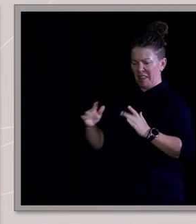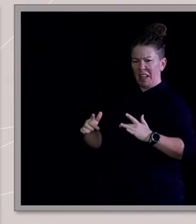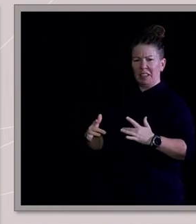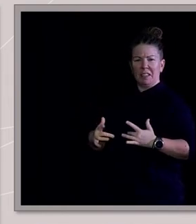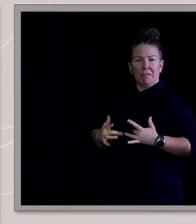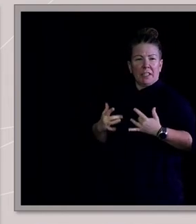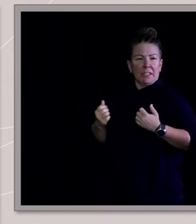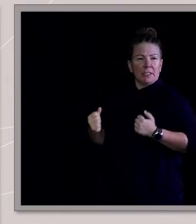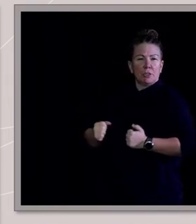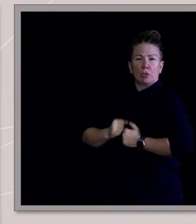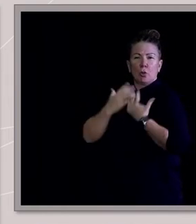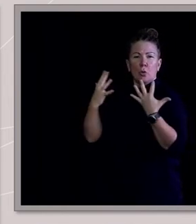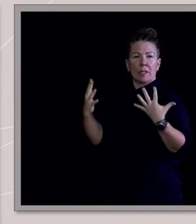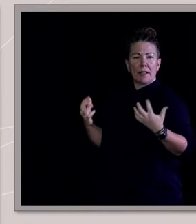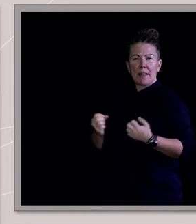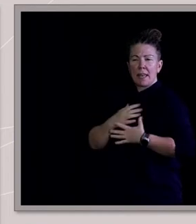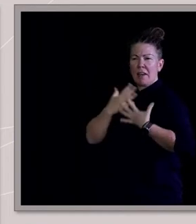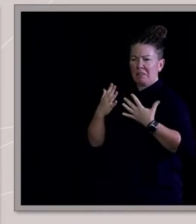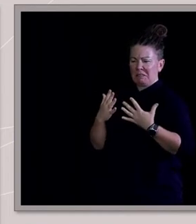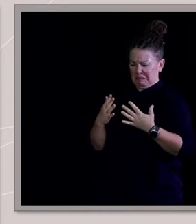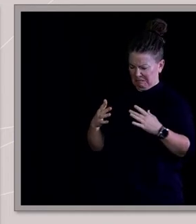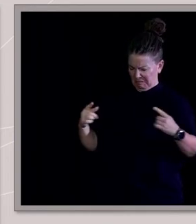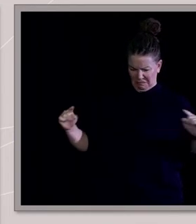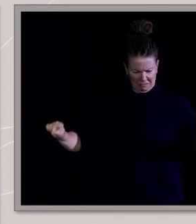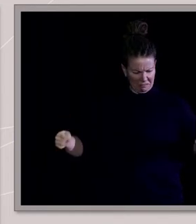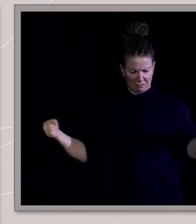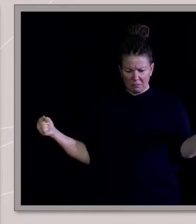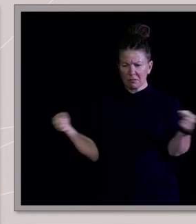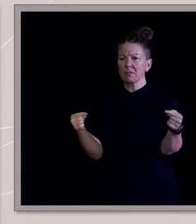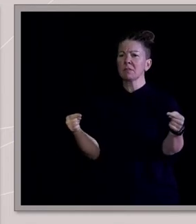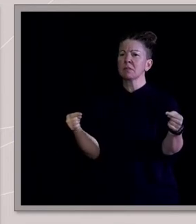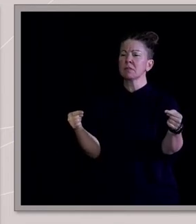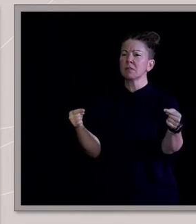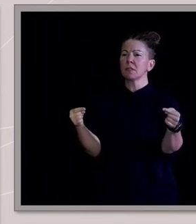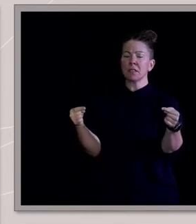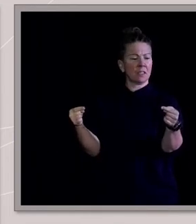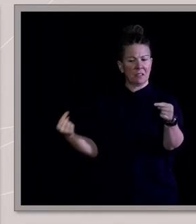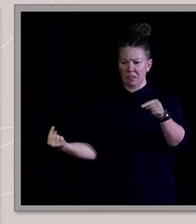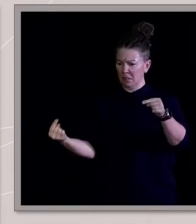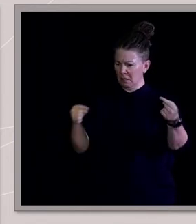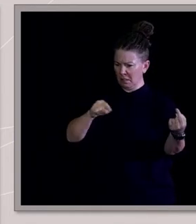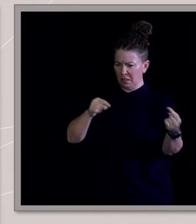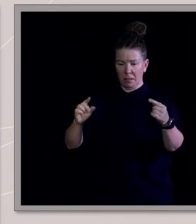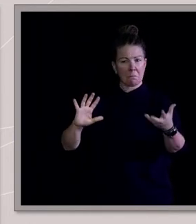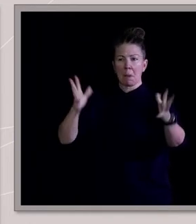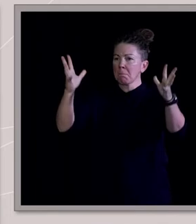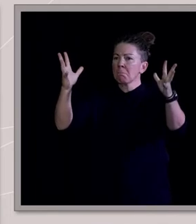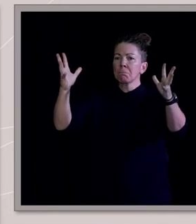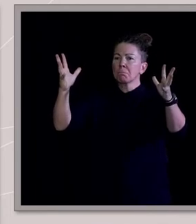faith isn't real for me. And so the clash of those two things was just a mess. So